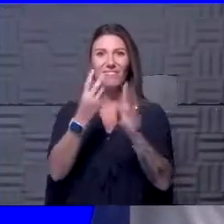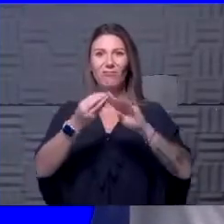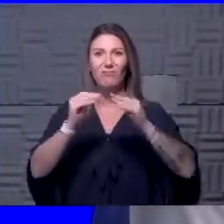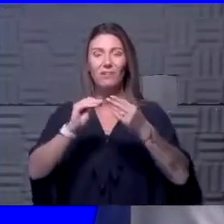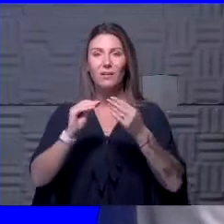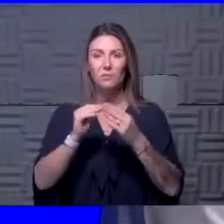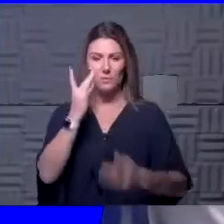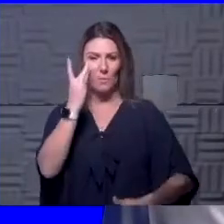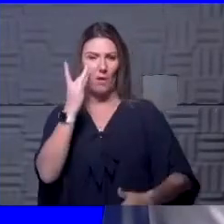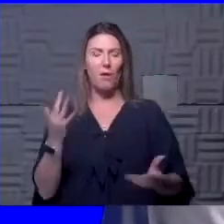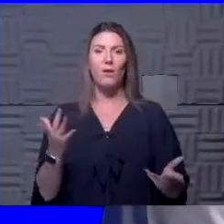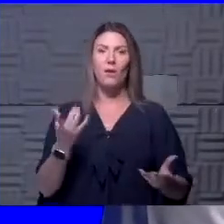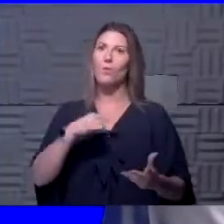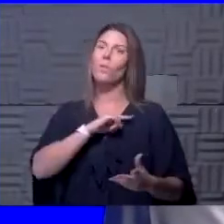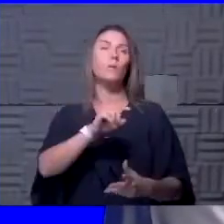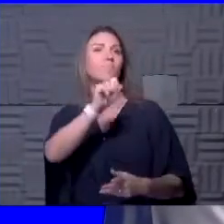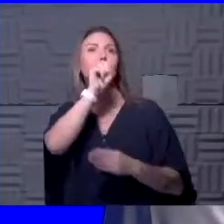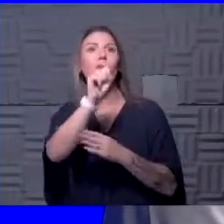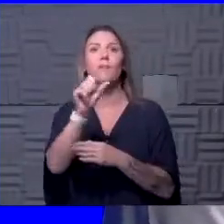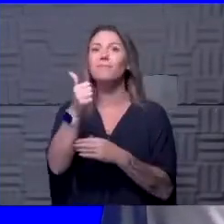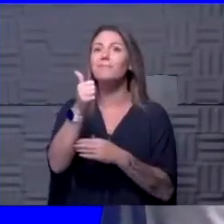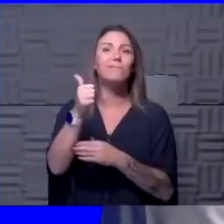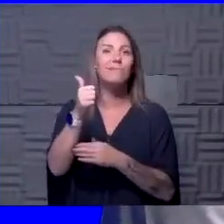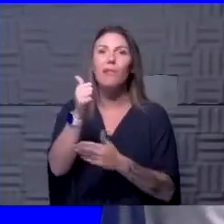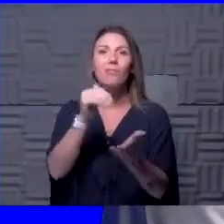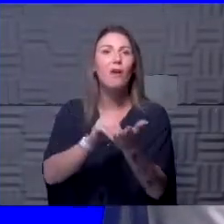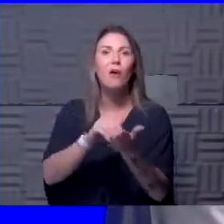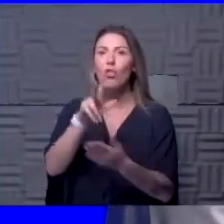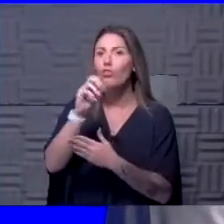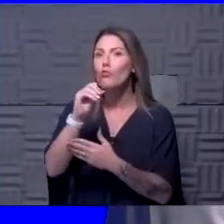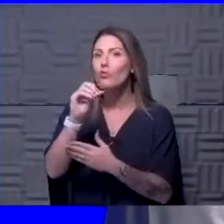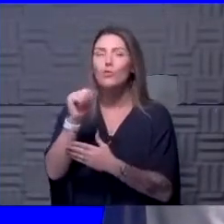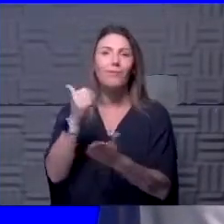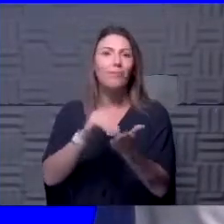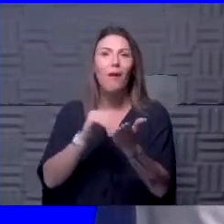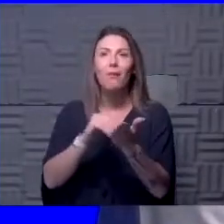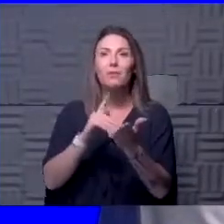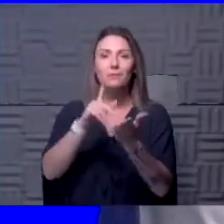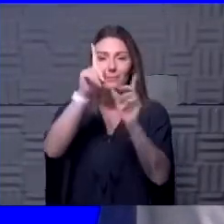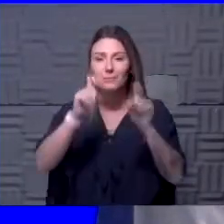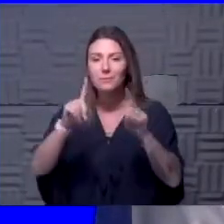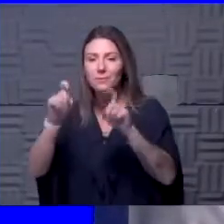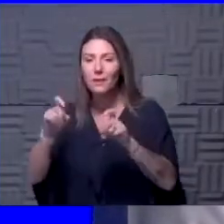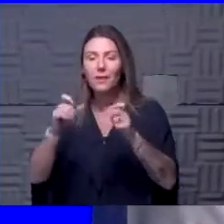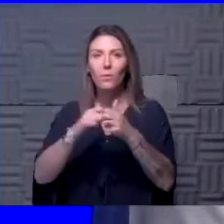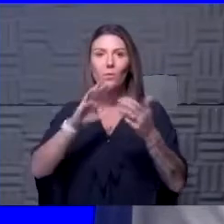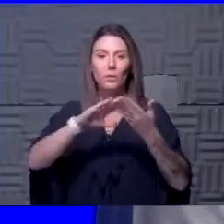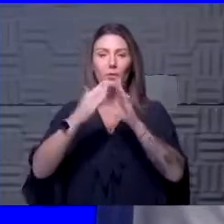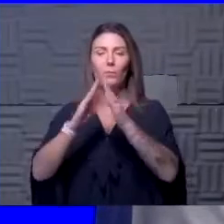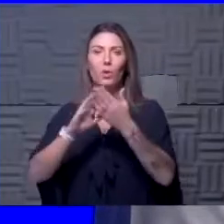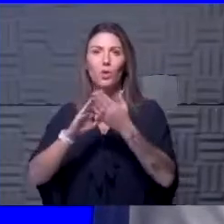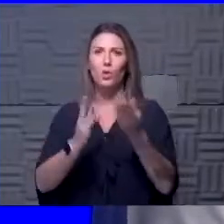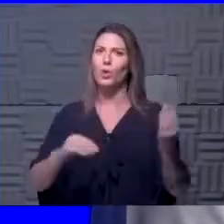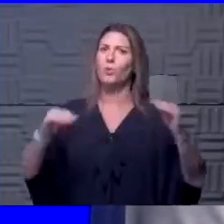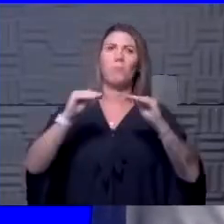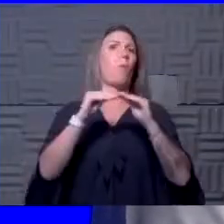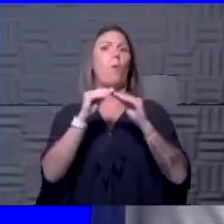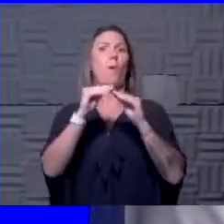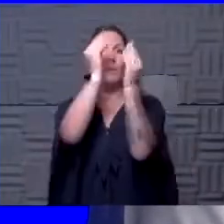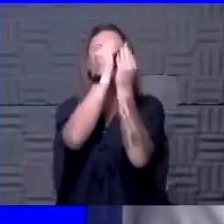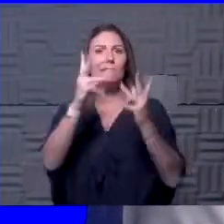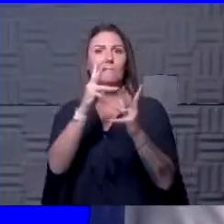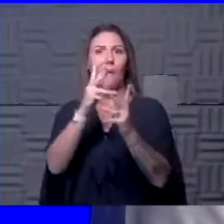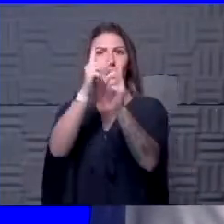And say, why do we do that? We'd love to do 10,000, 30,000 tests a day on our community. That also gives us so many more data points, and we really